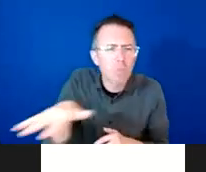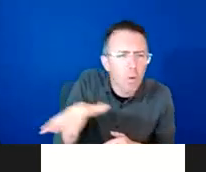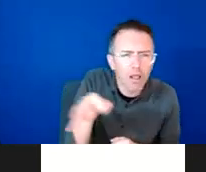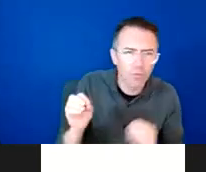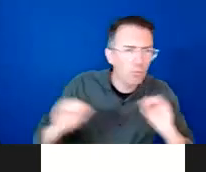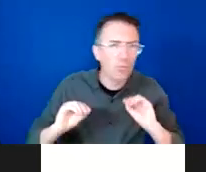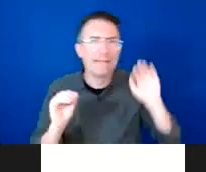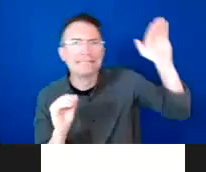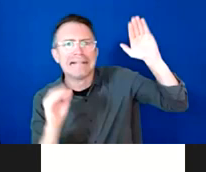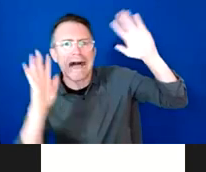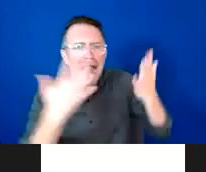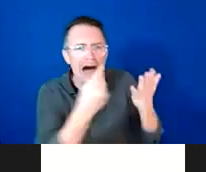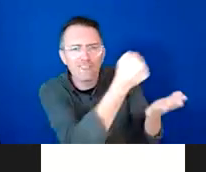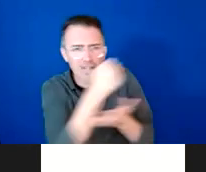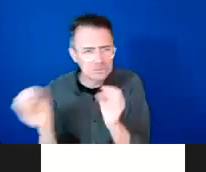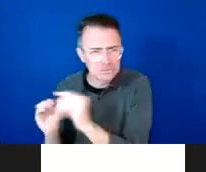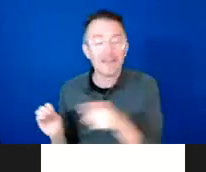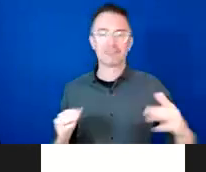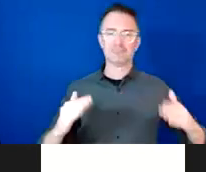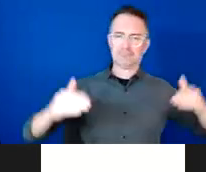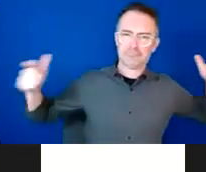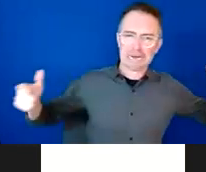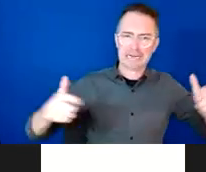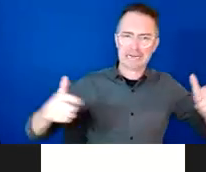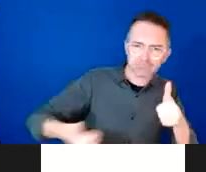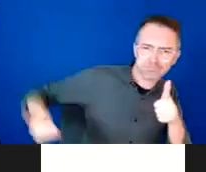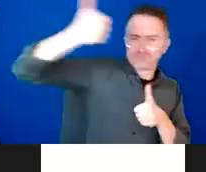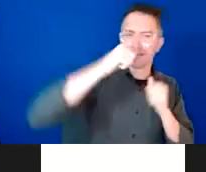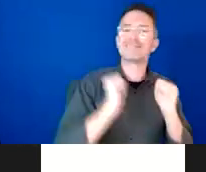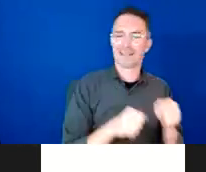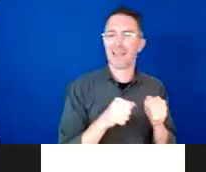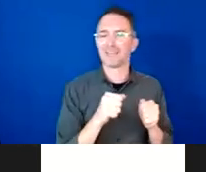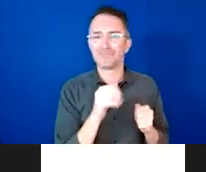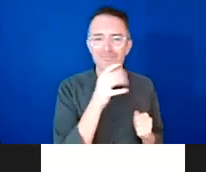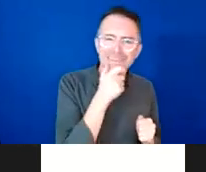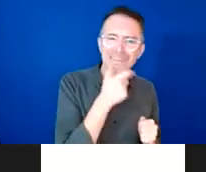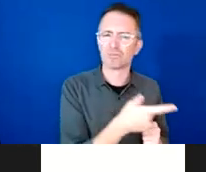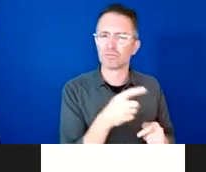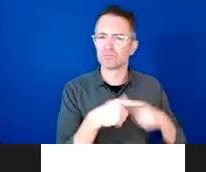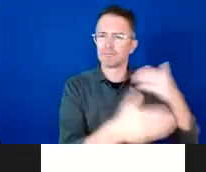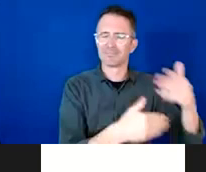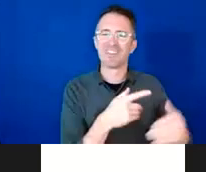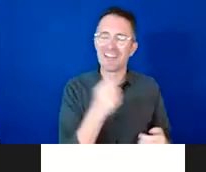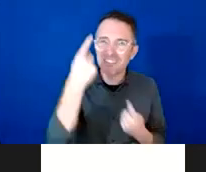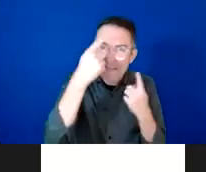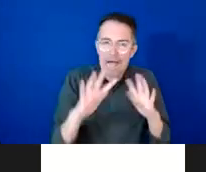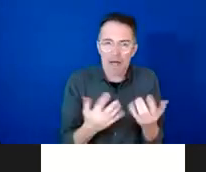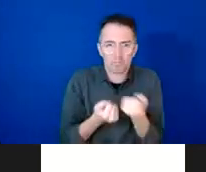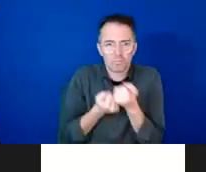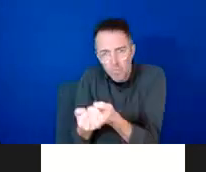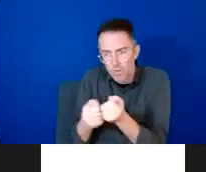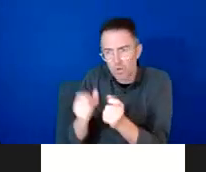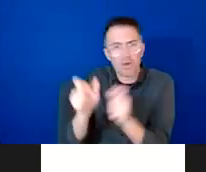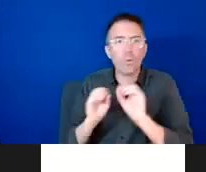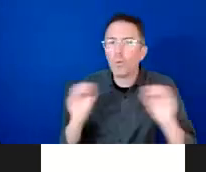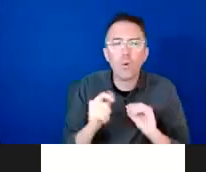really need to think about some new approaches and you know people talk about more grants for adaptation but the problem with grants is they're not